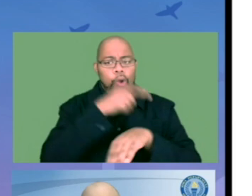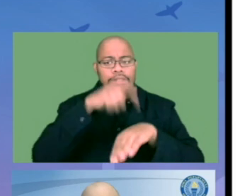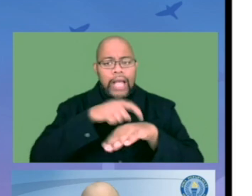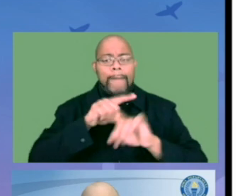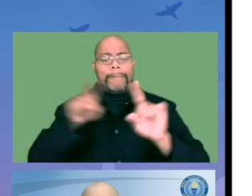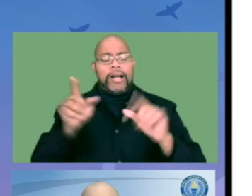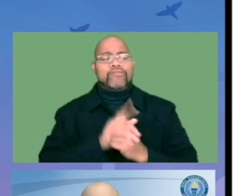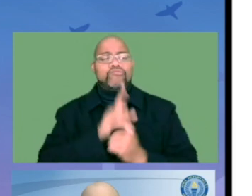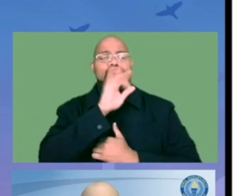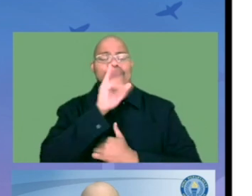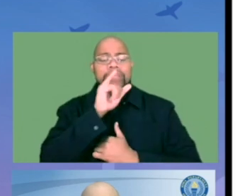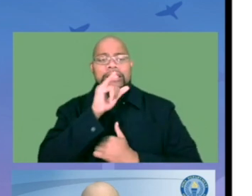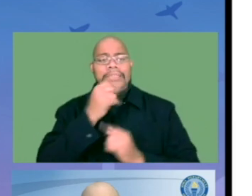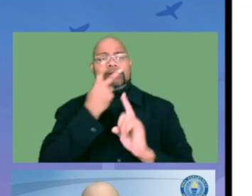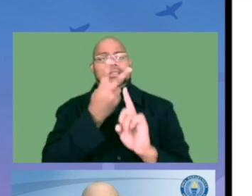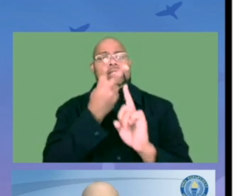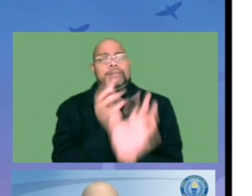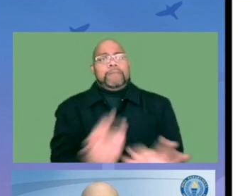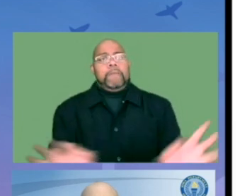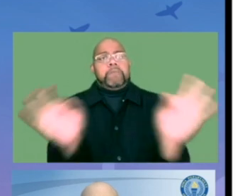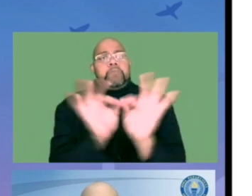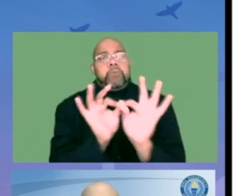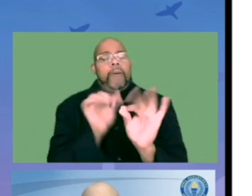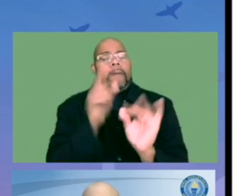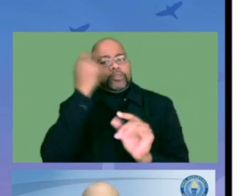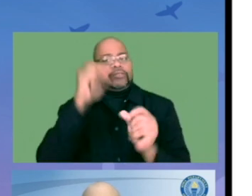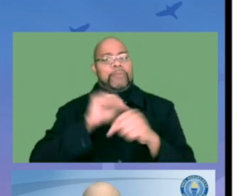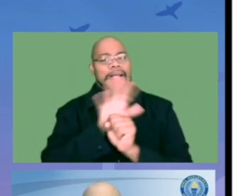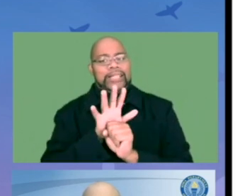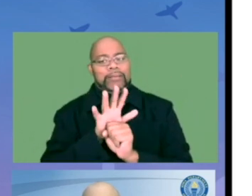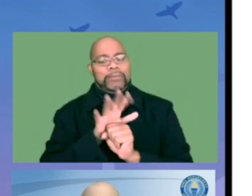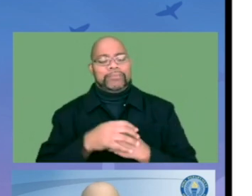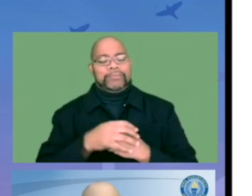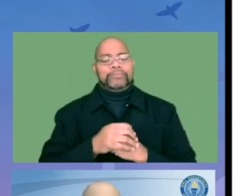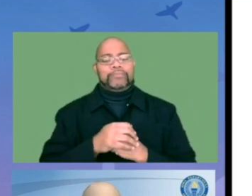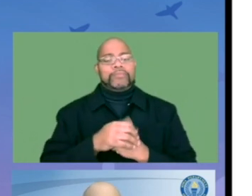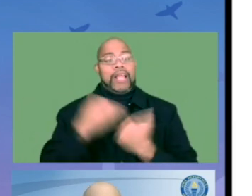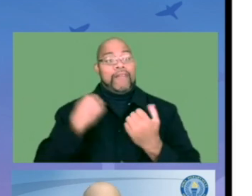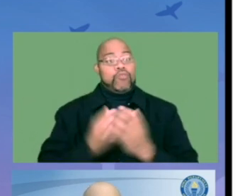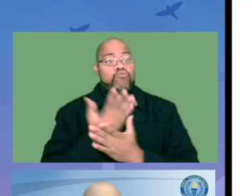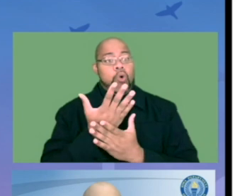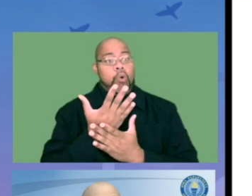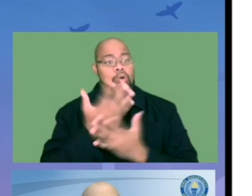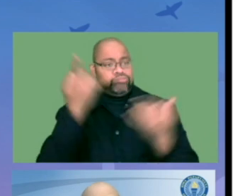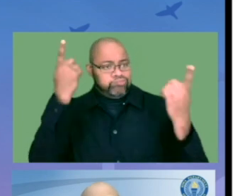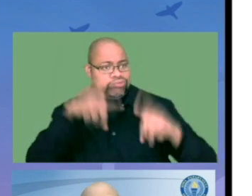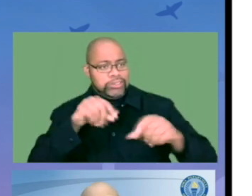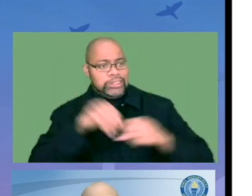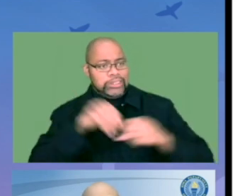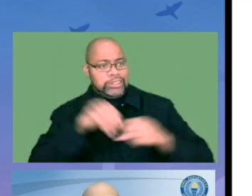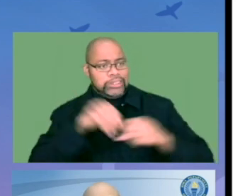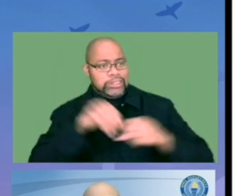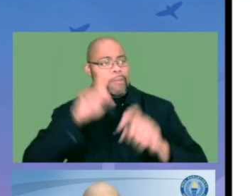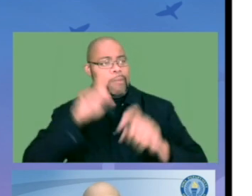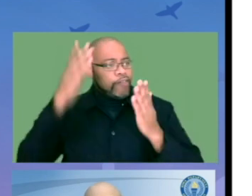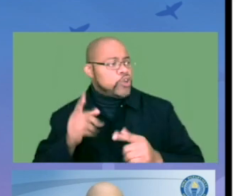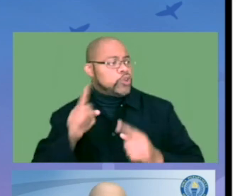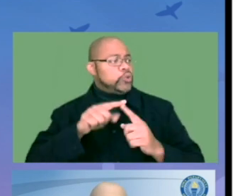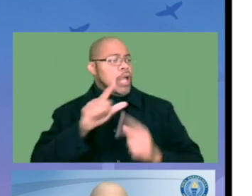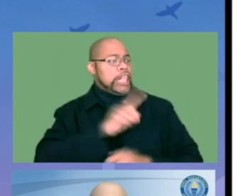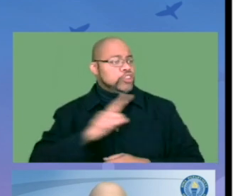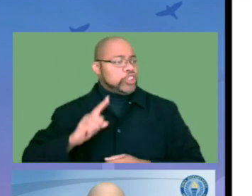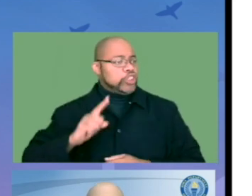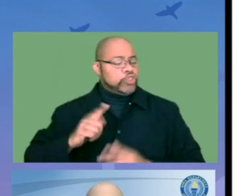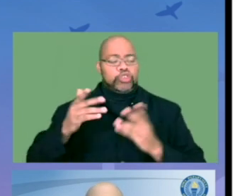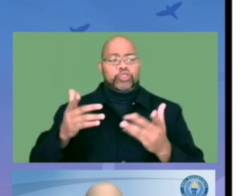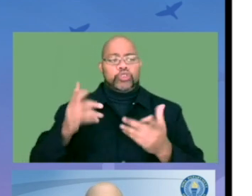for a long time, but really grew in importance through the pandemic. There's been growing consensus in our state from the